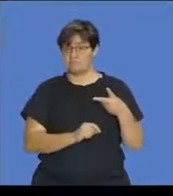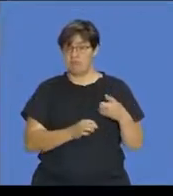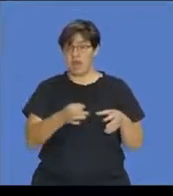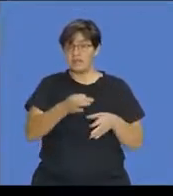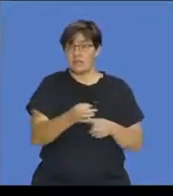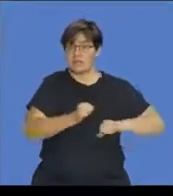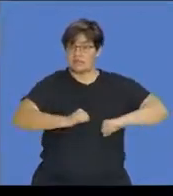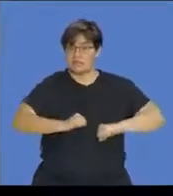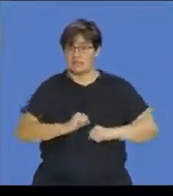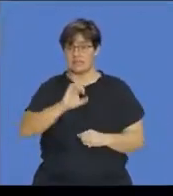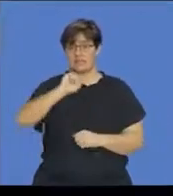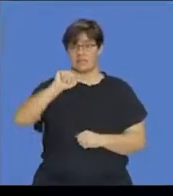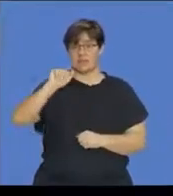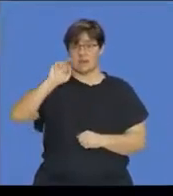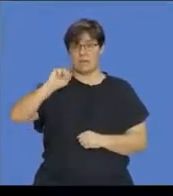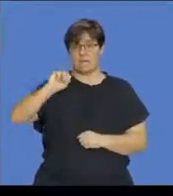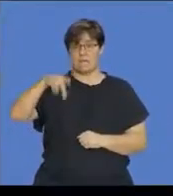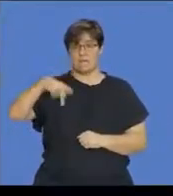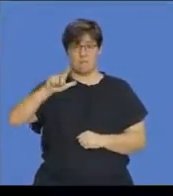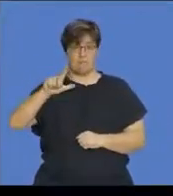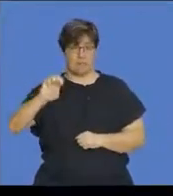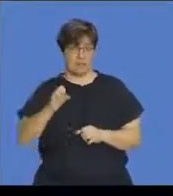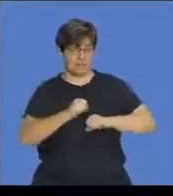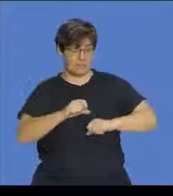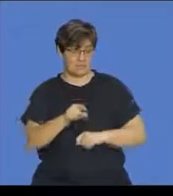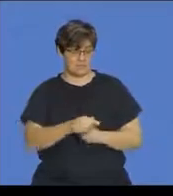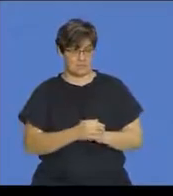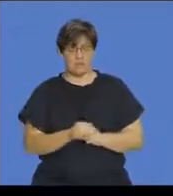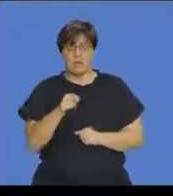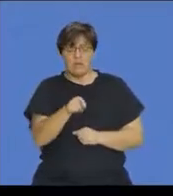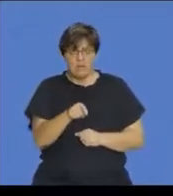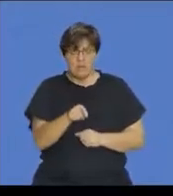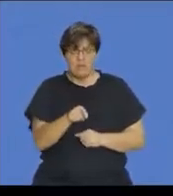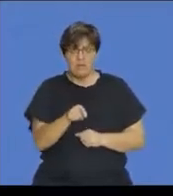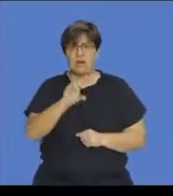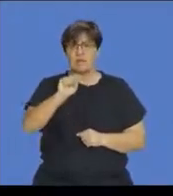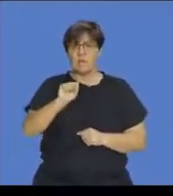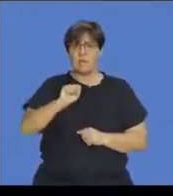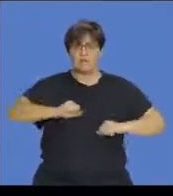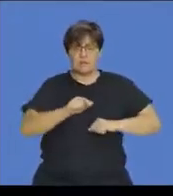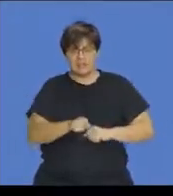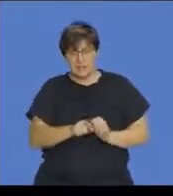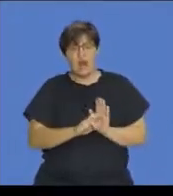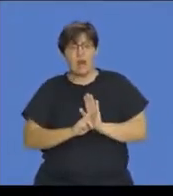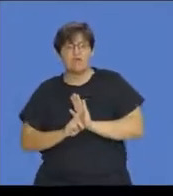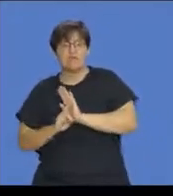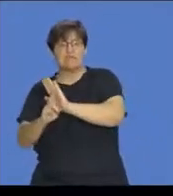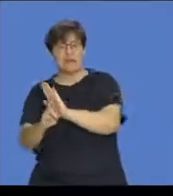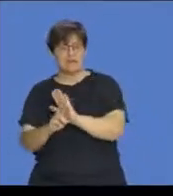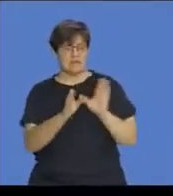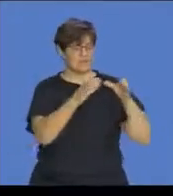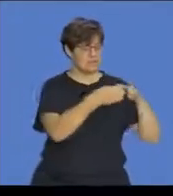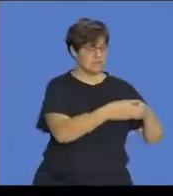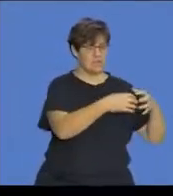space and how we can represent that sample space into different events or different sets